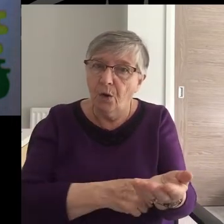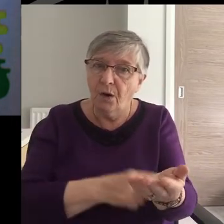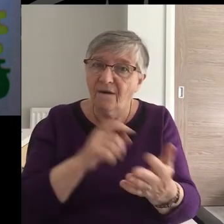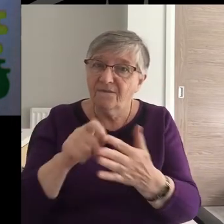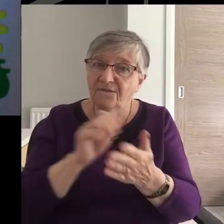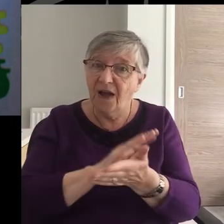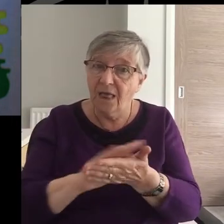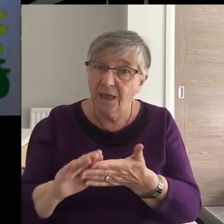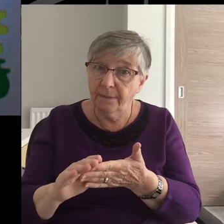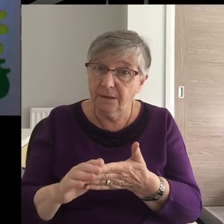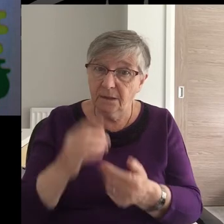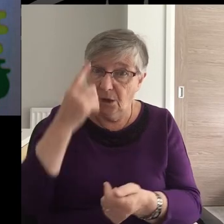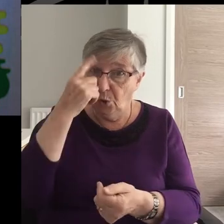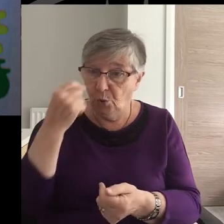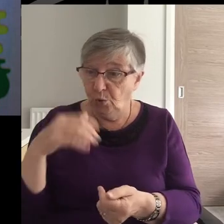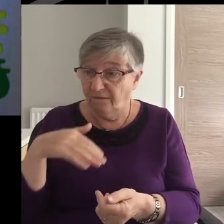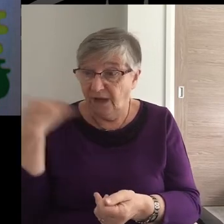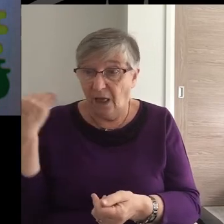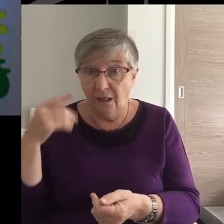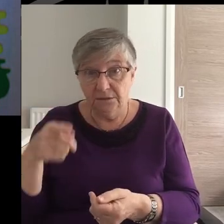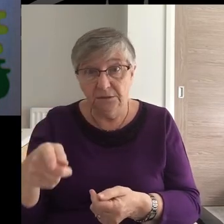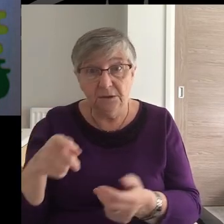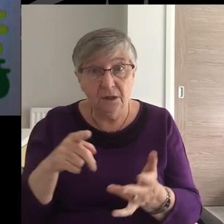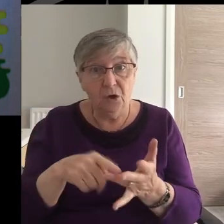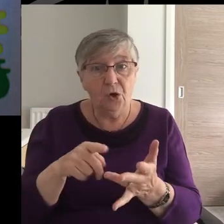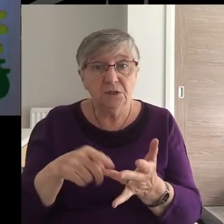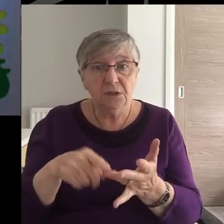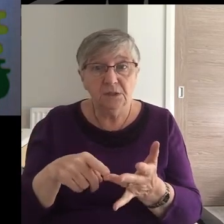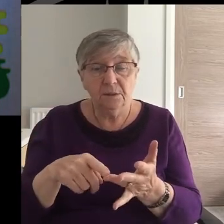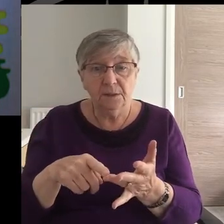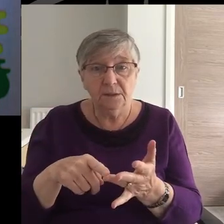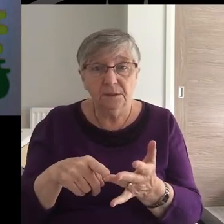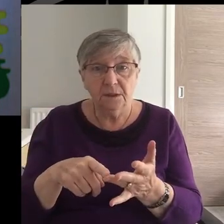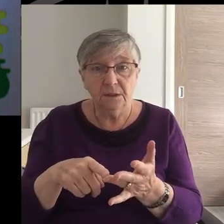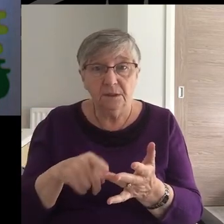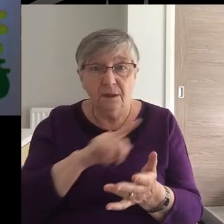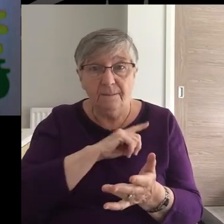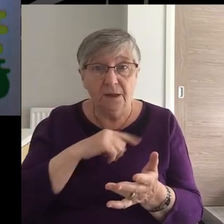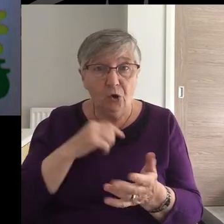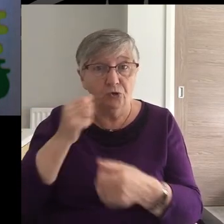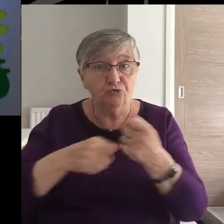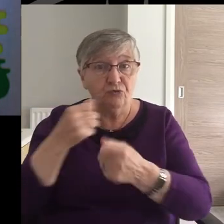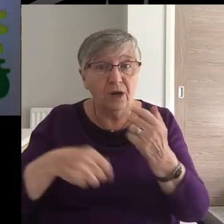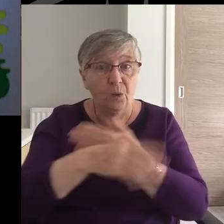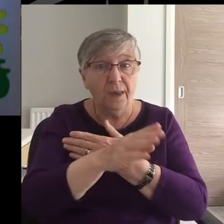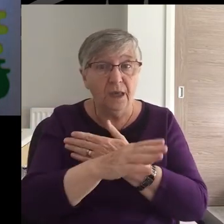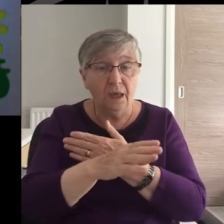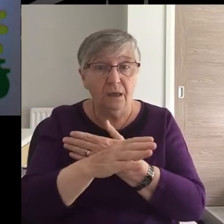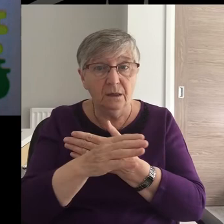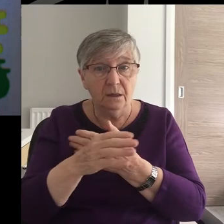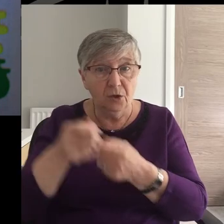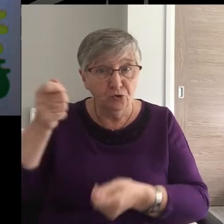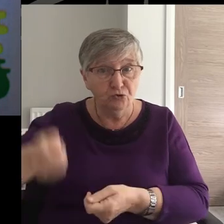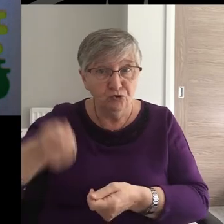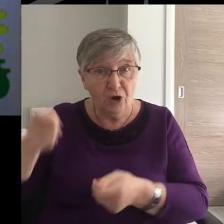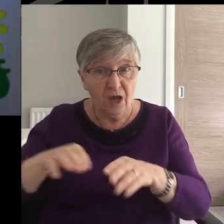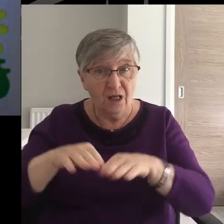every right to have Onesimus executed. Runaway slaves could not expect a fair trial.